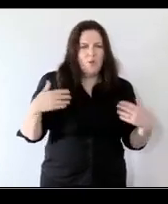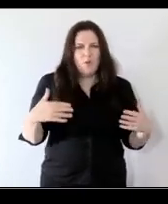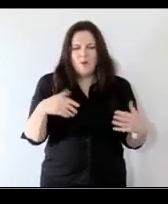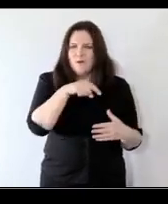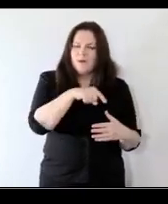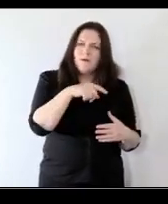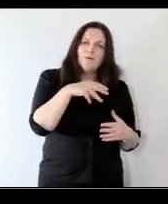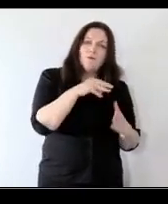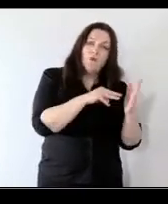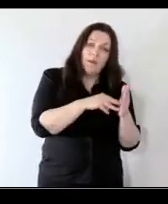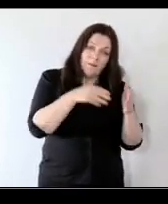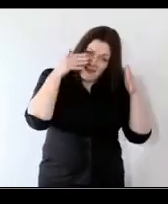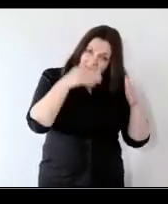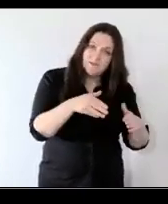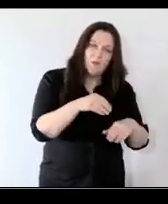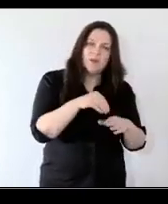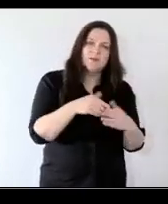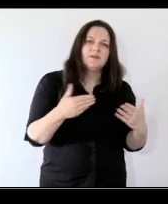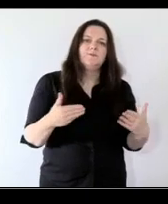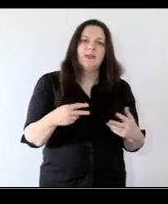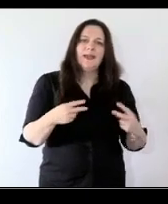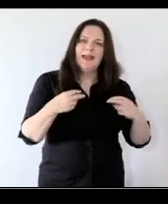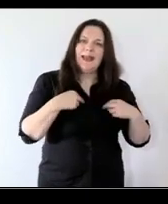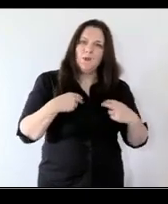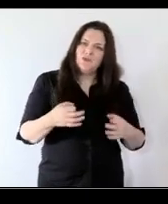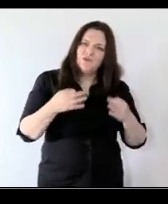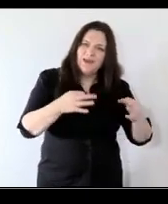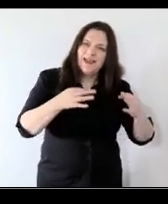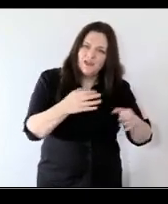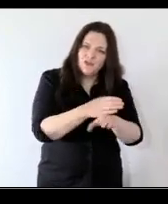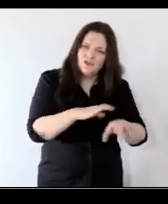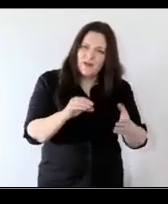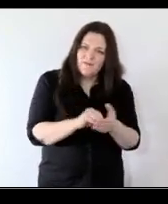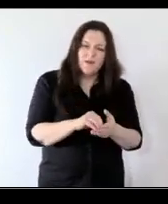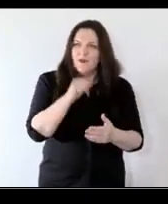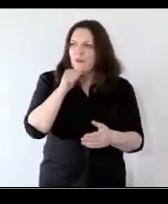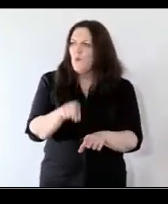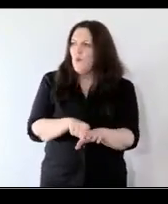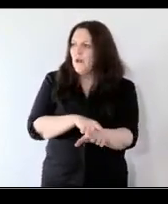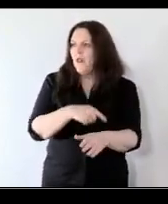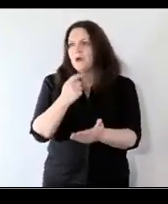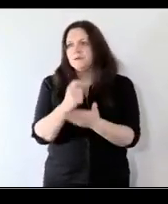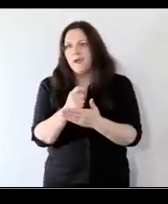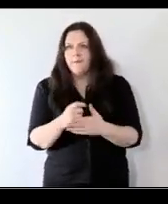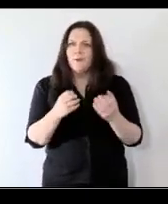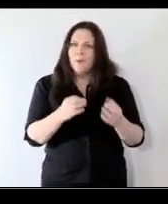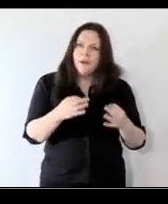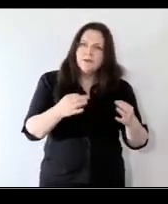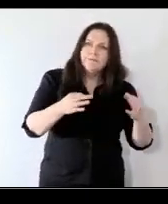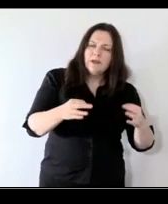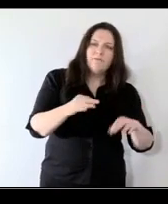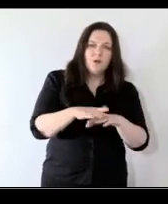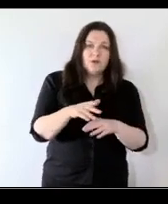program that is aimed at children with a language delay so rather than waiting for a long time to see a speech and language therapist